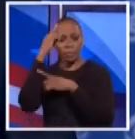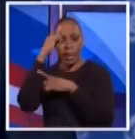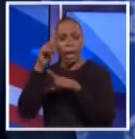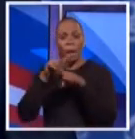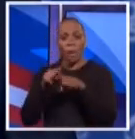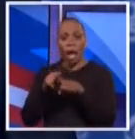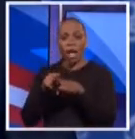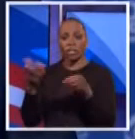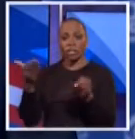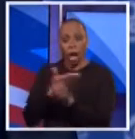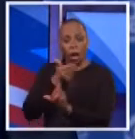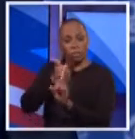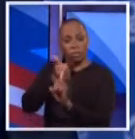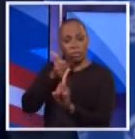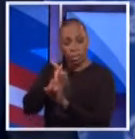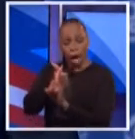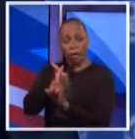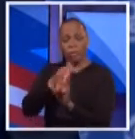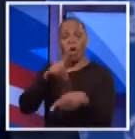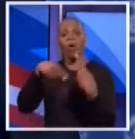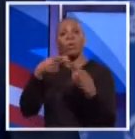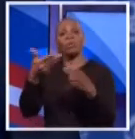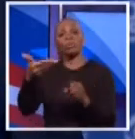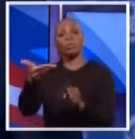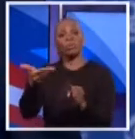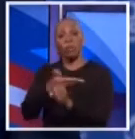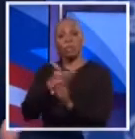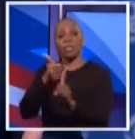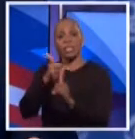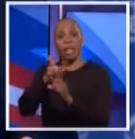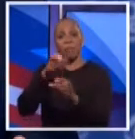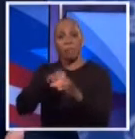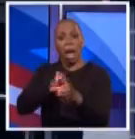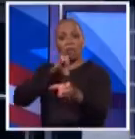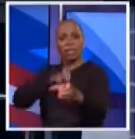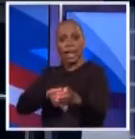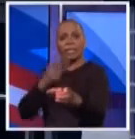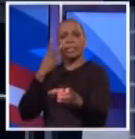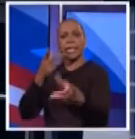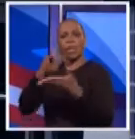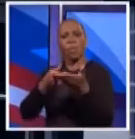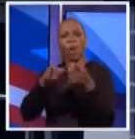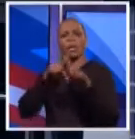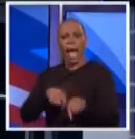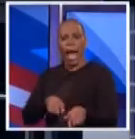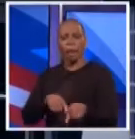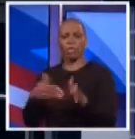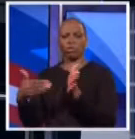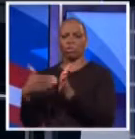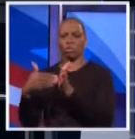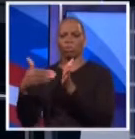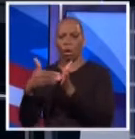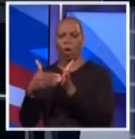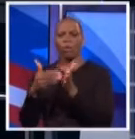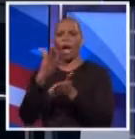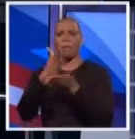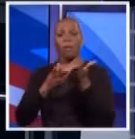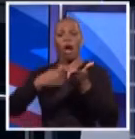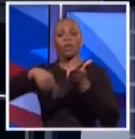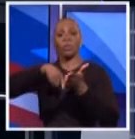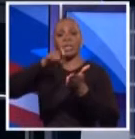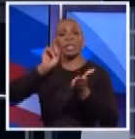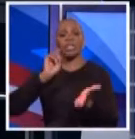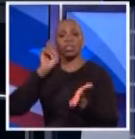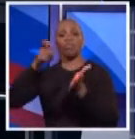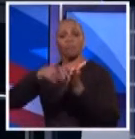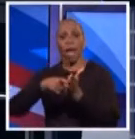limited yourself. And when you term limit yourself by resigning, look what happened. Chaos ensued. And part of what we have to recognize is we need a